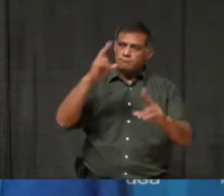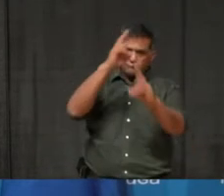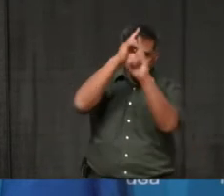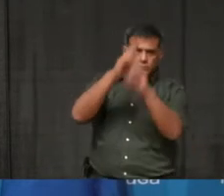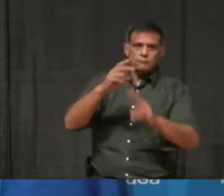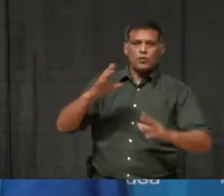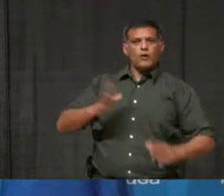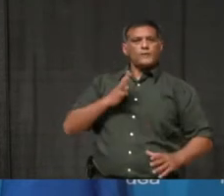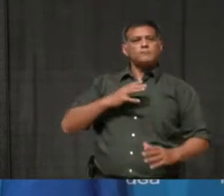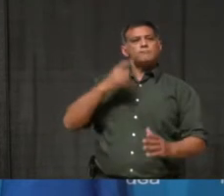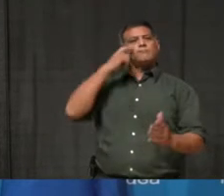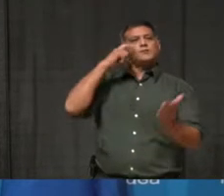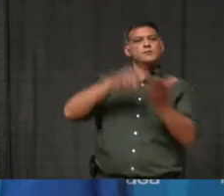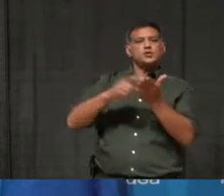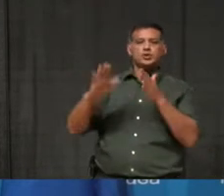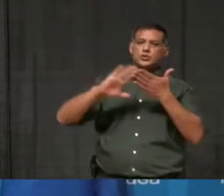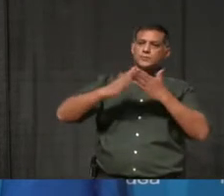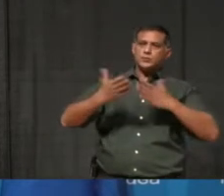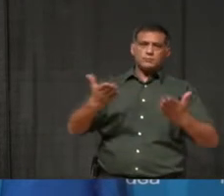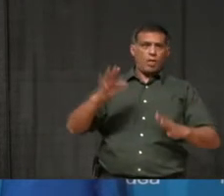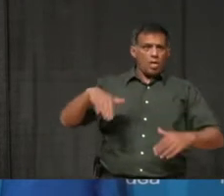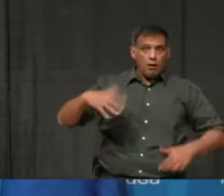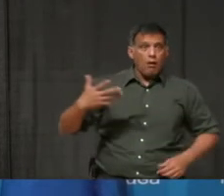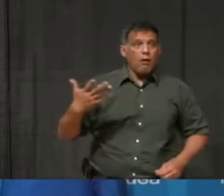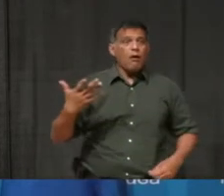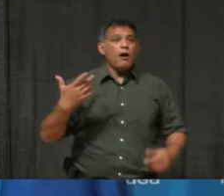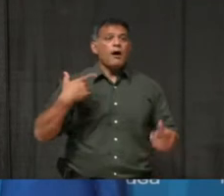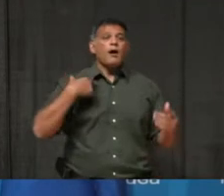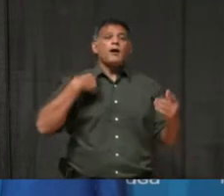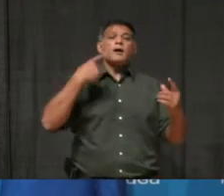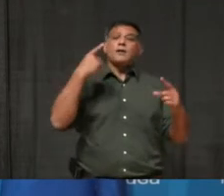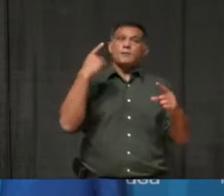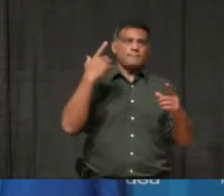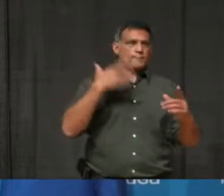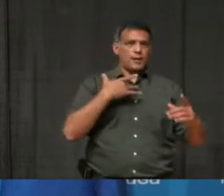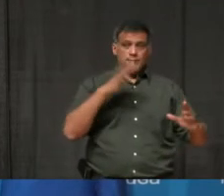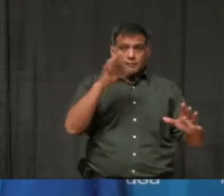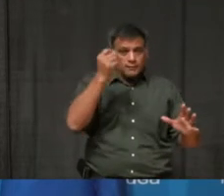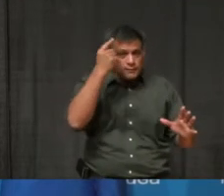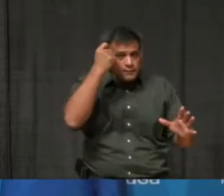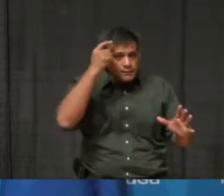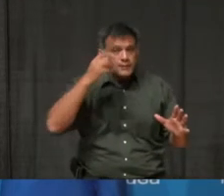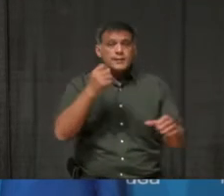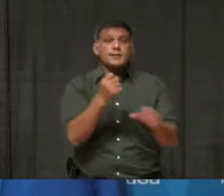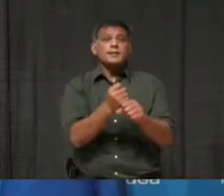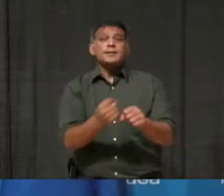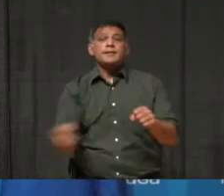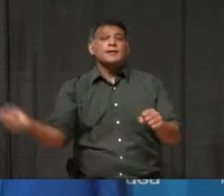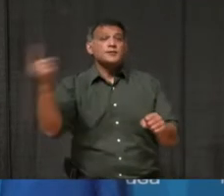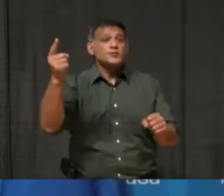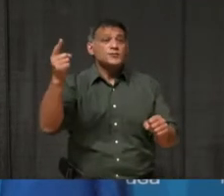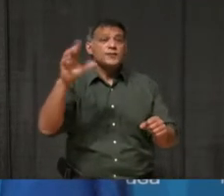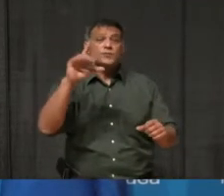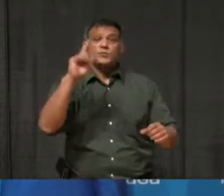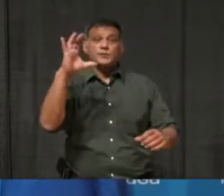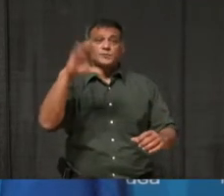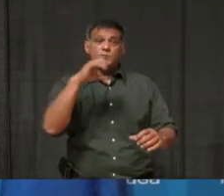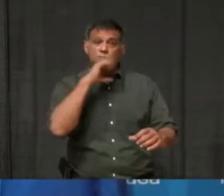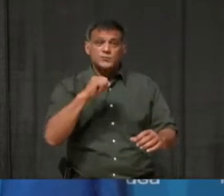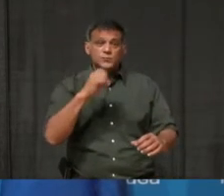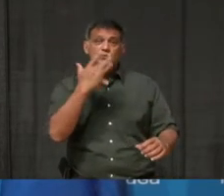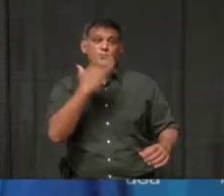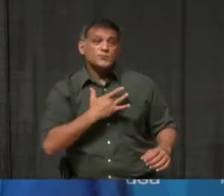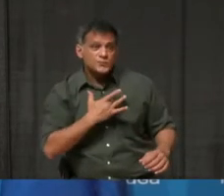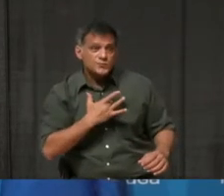service to our city, so it's only fitting that we mark her 100th birthday next year. Council has